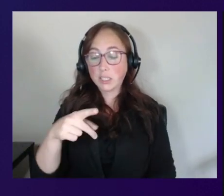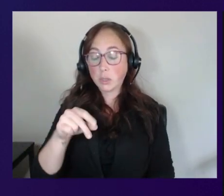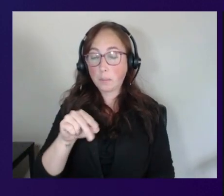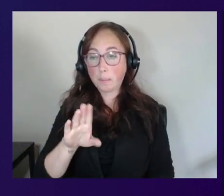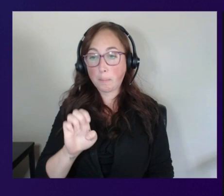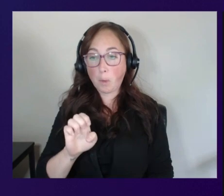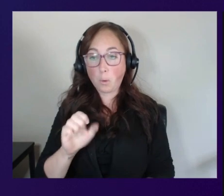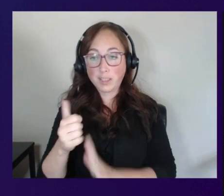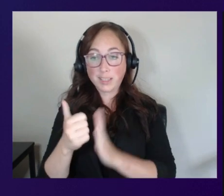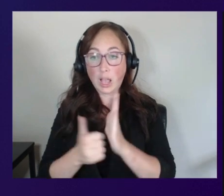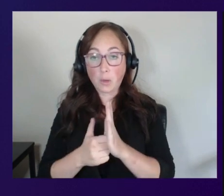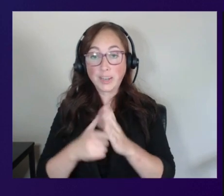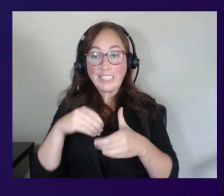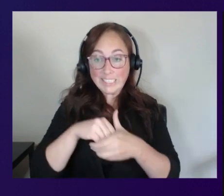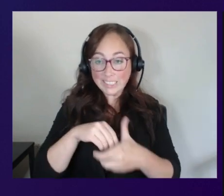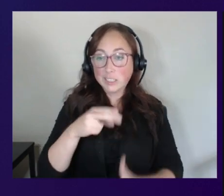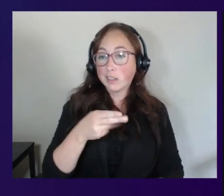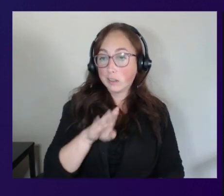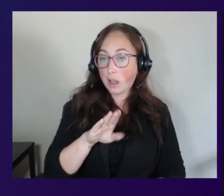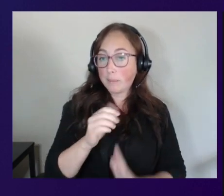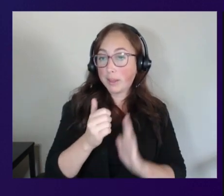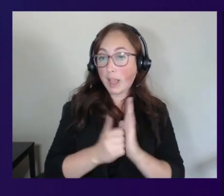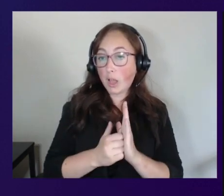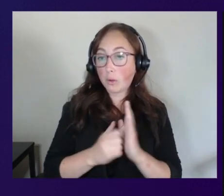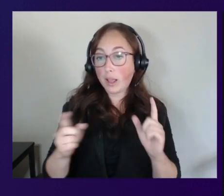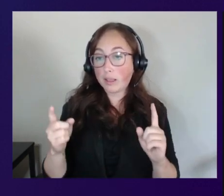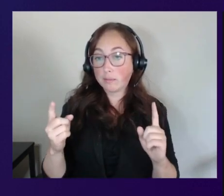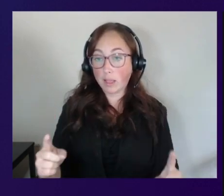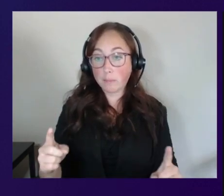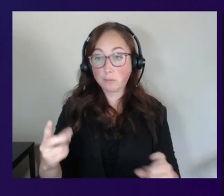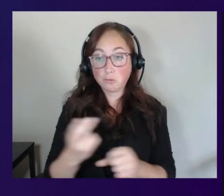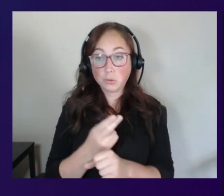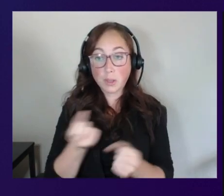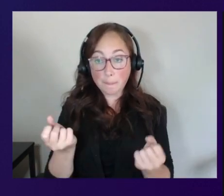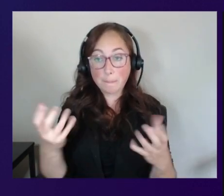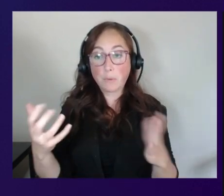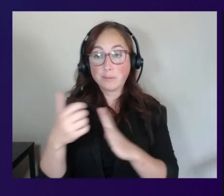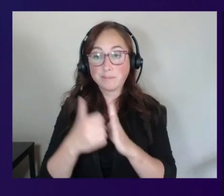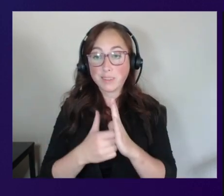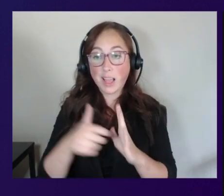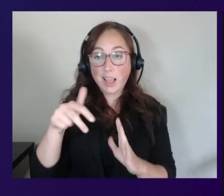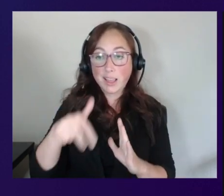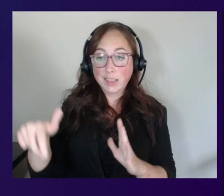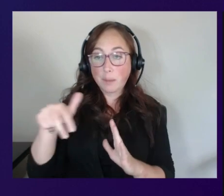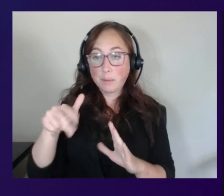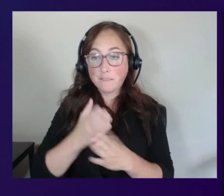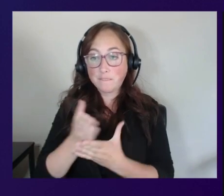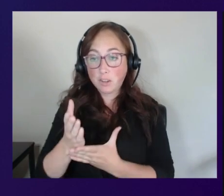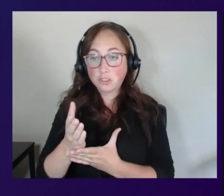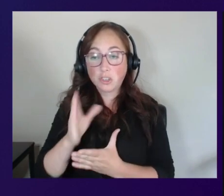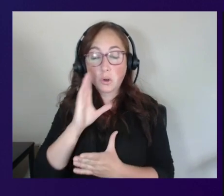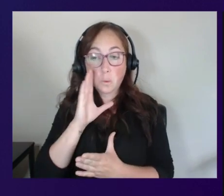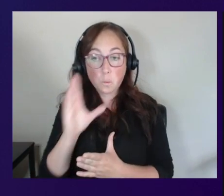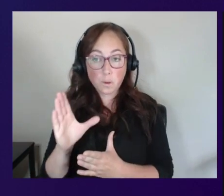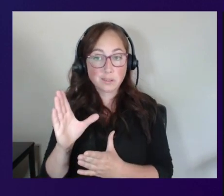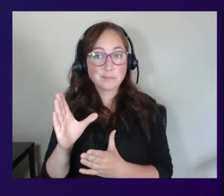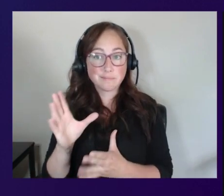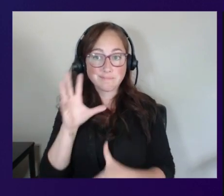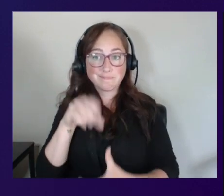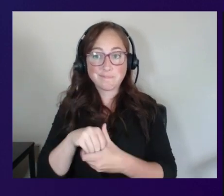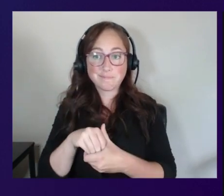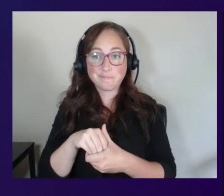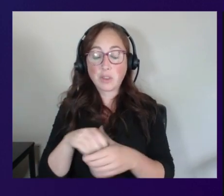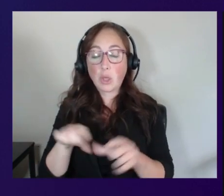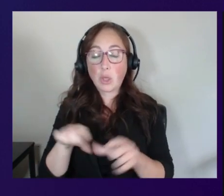that hub account and so when you're utilizing multiple accounts that's what our lambda function is going to come in for also in the hub account we're